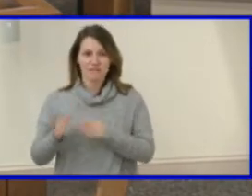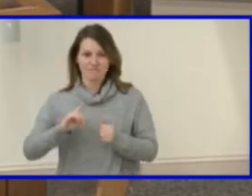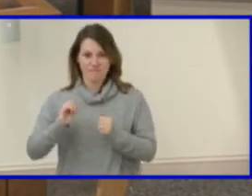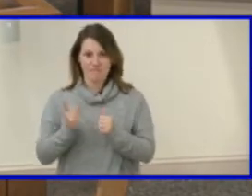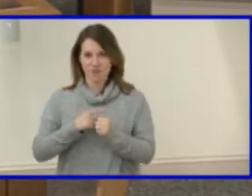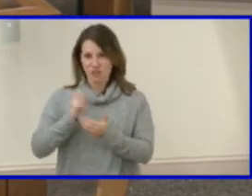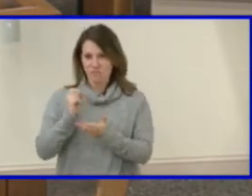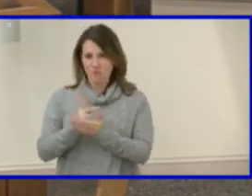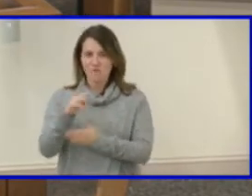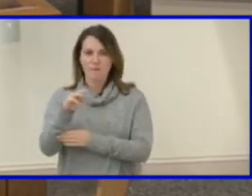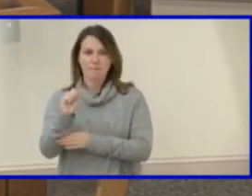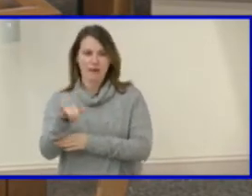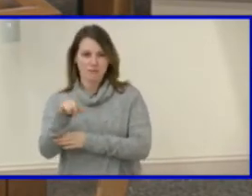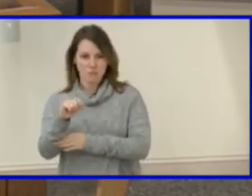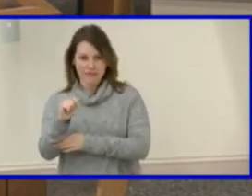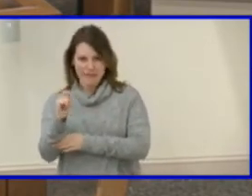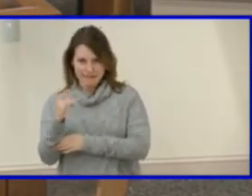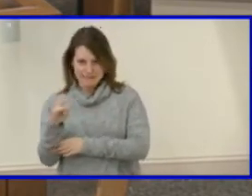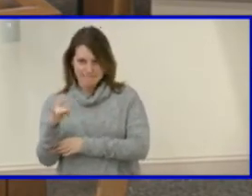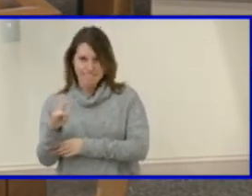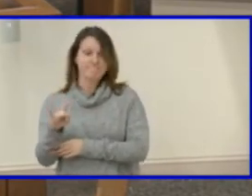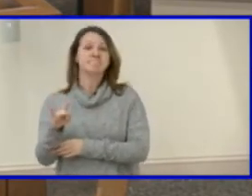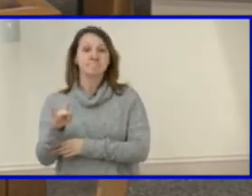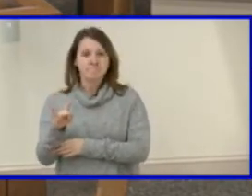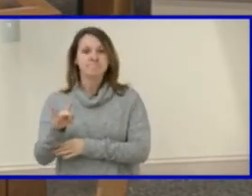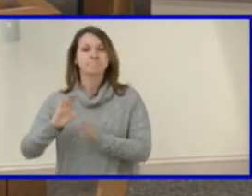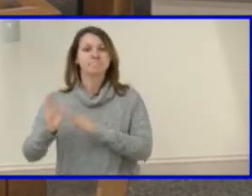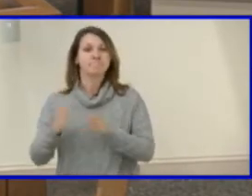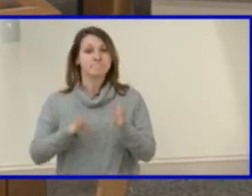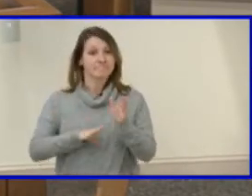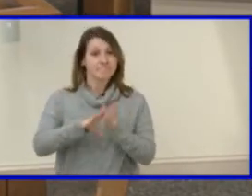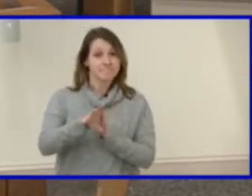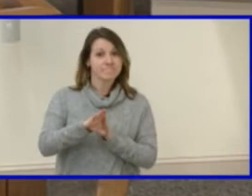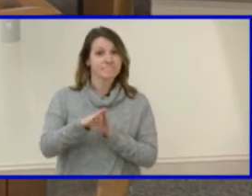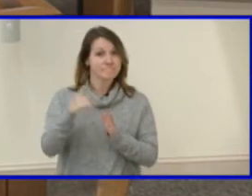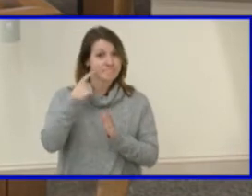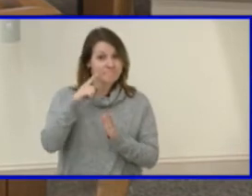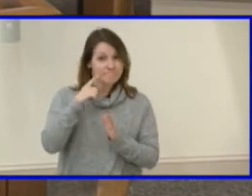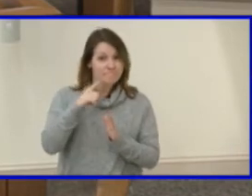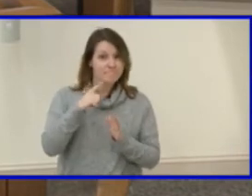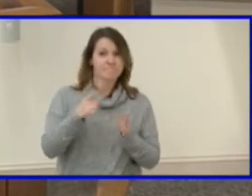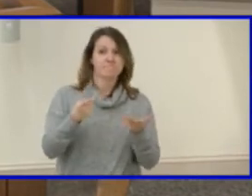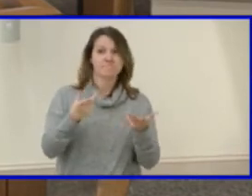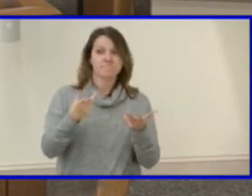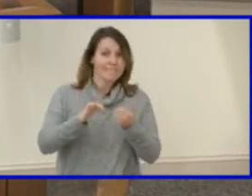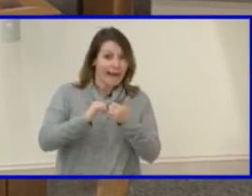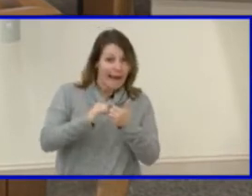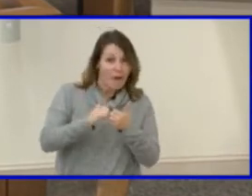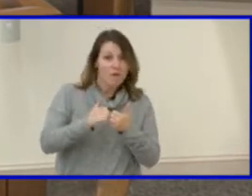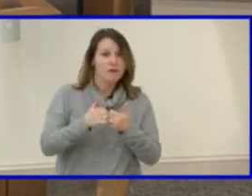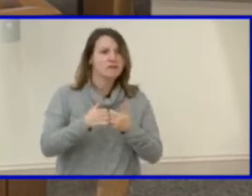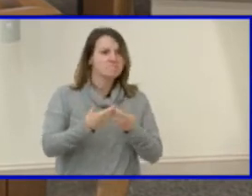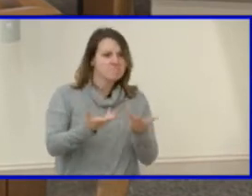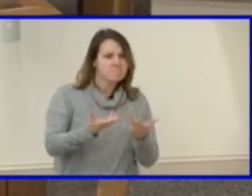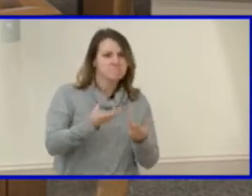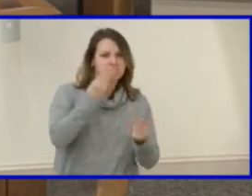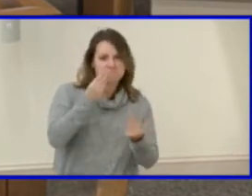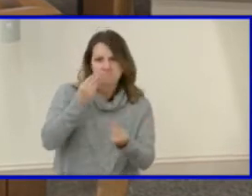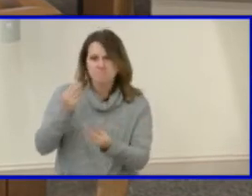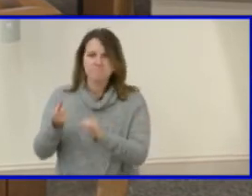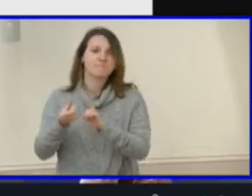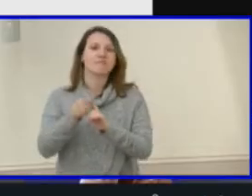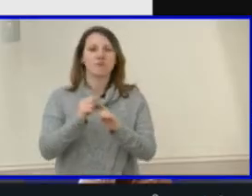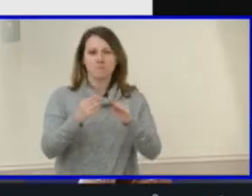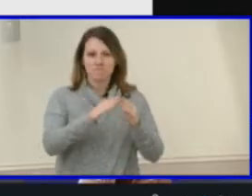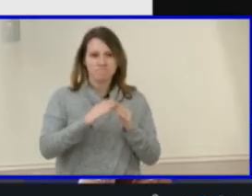2018. The plan was developed with a wide range of community input from across the county. Annually, we